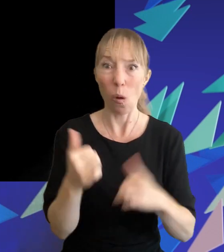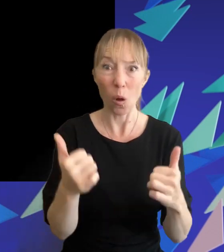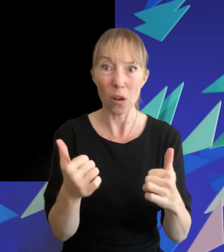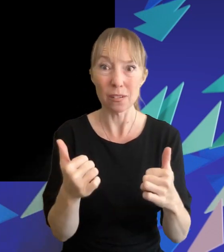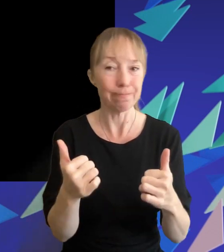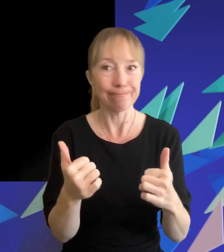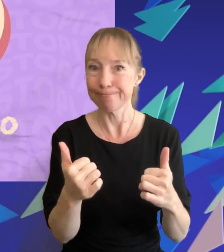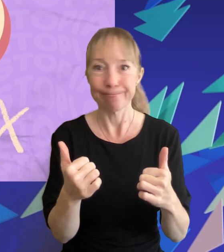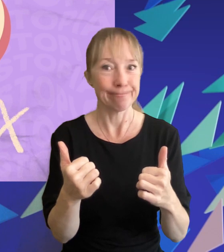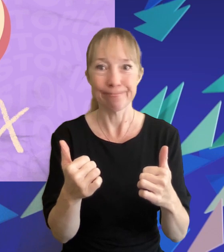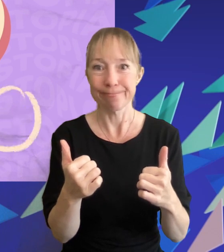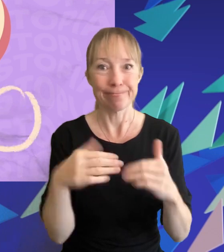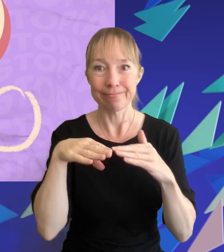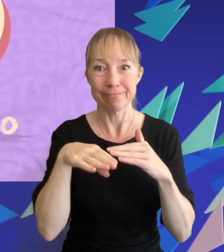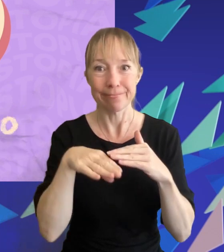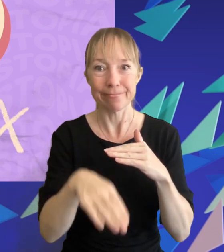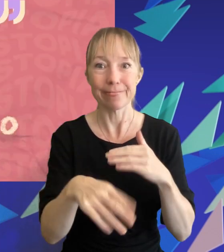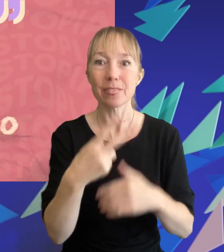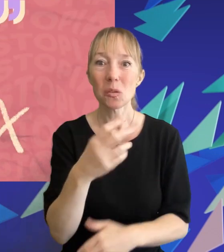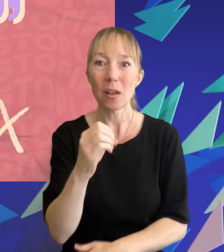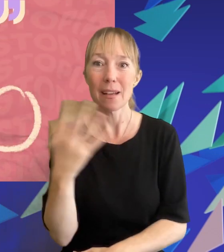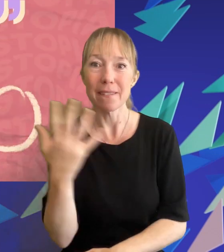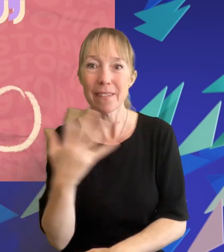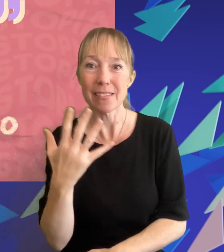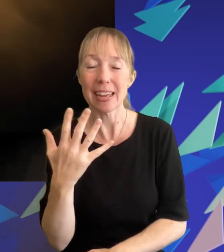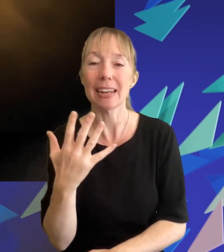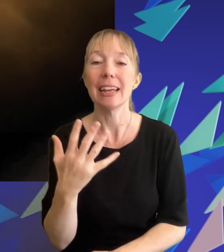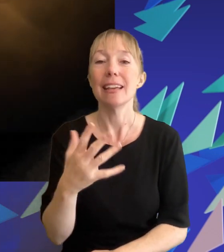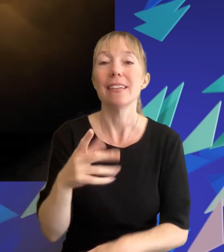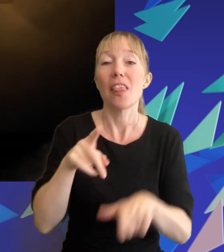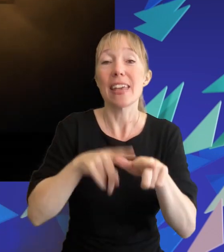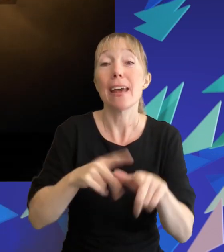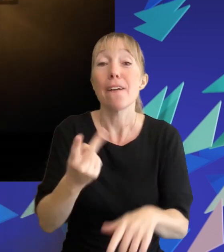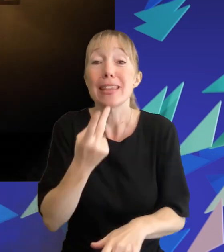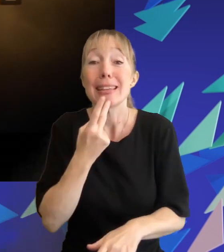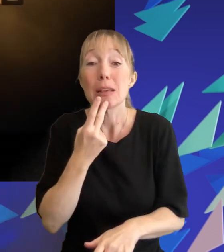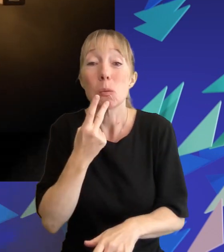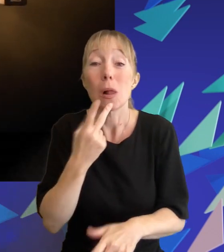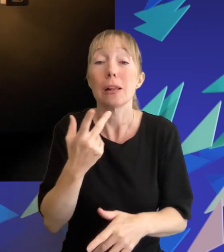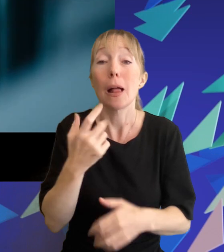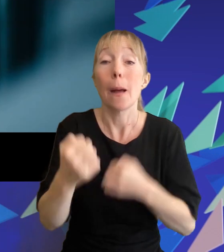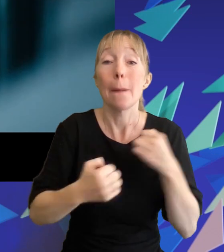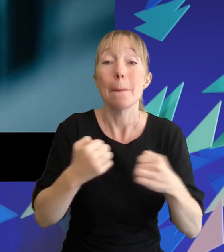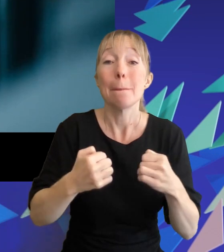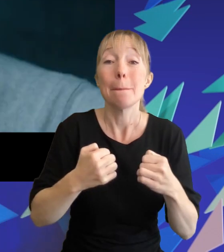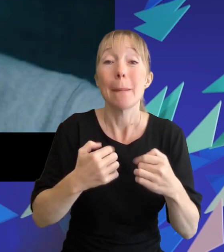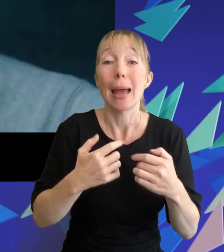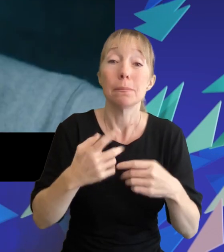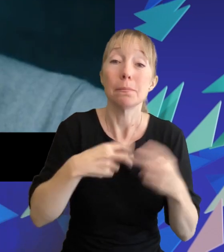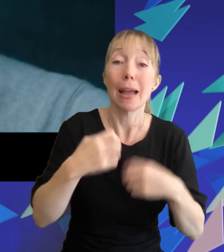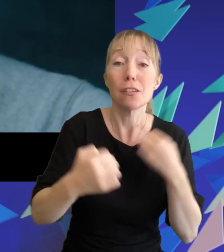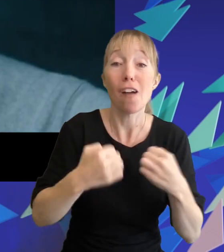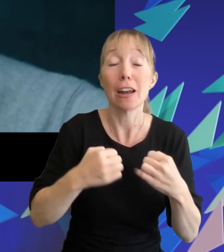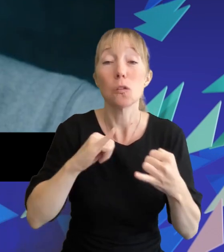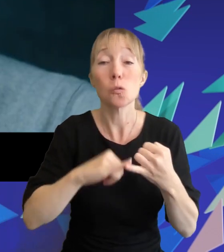a lot in fact 2015 could be considered the year of the sequels the maze runner scorched trials was released and continued right on from